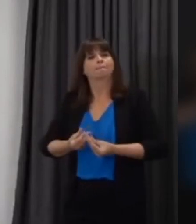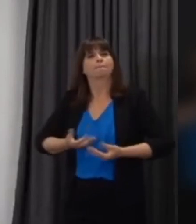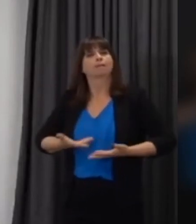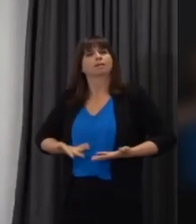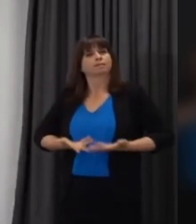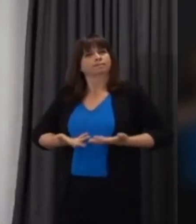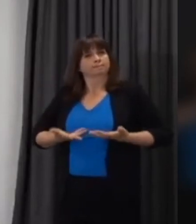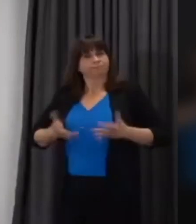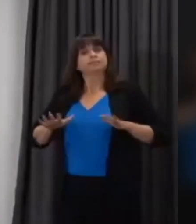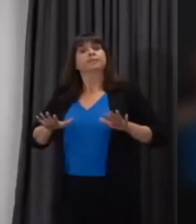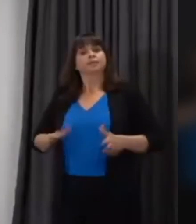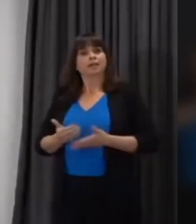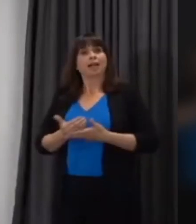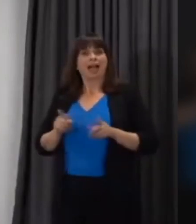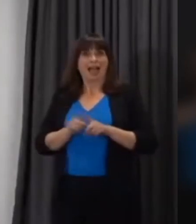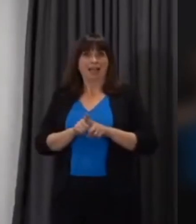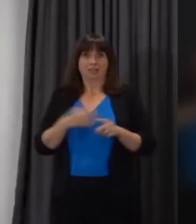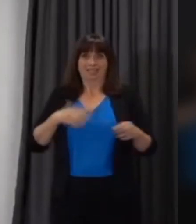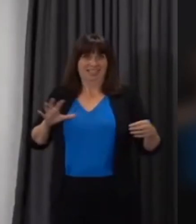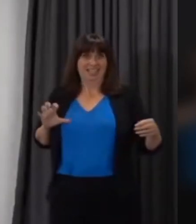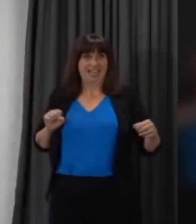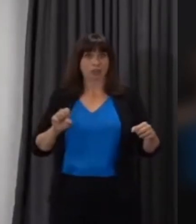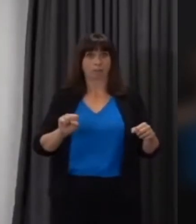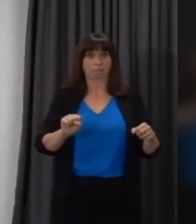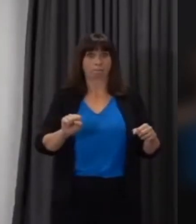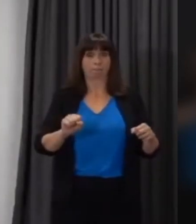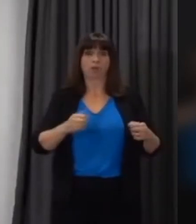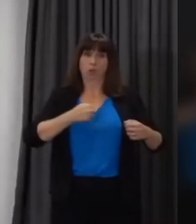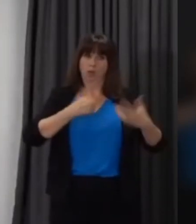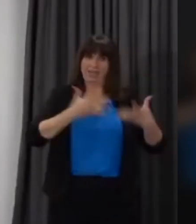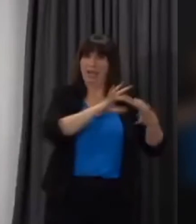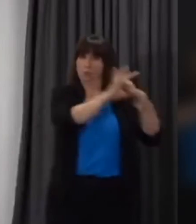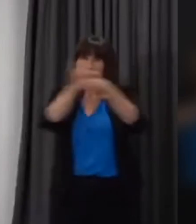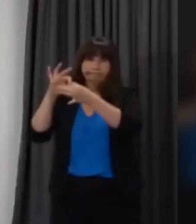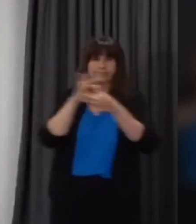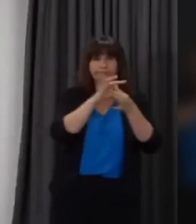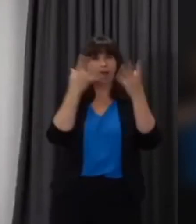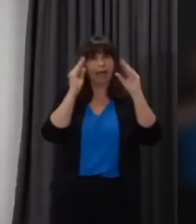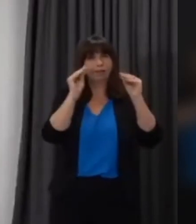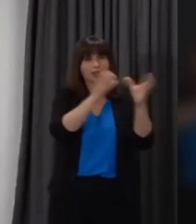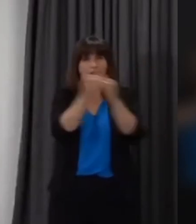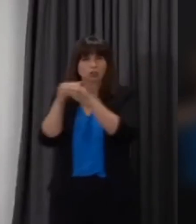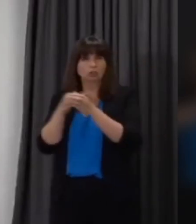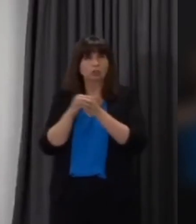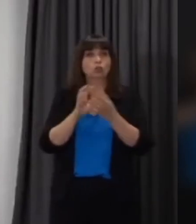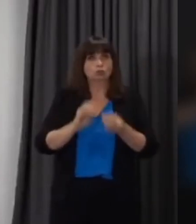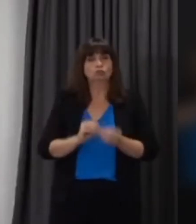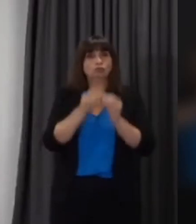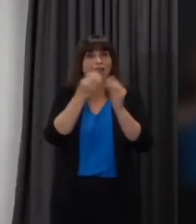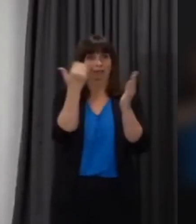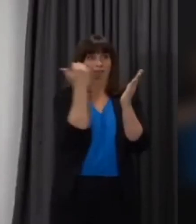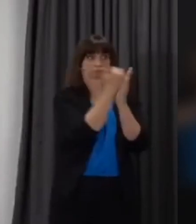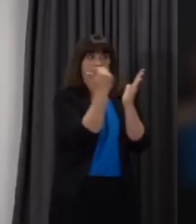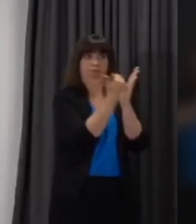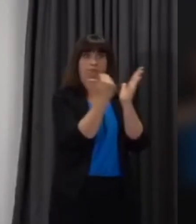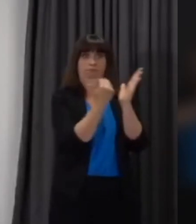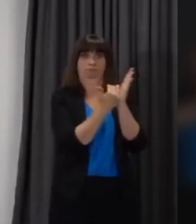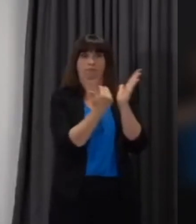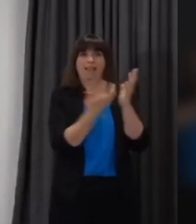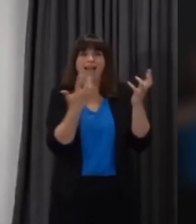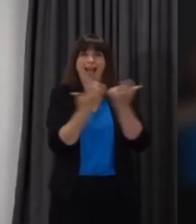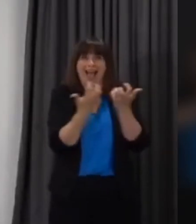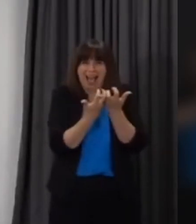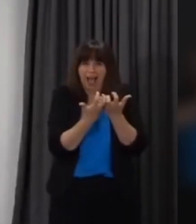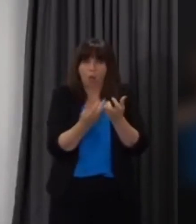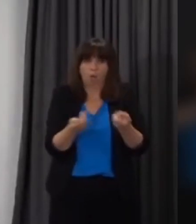address issues around learning loss and we're working with our educationalists to develop as i said not only guidance around the practical implications of going back